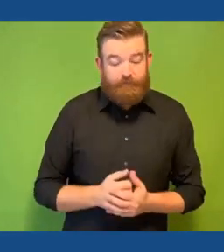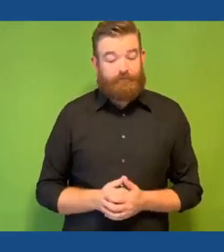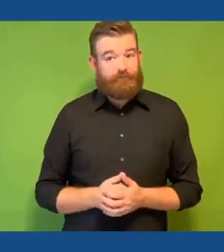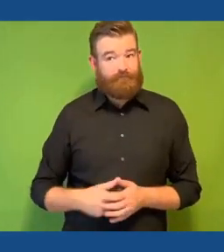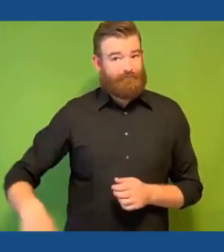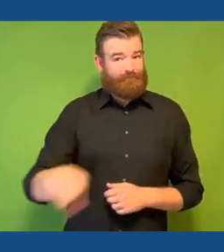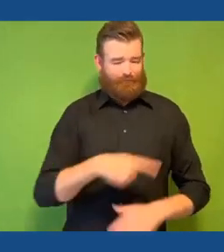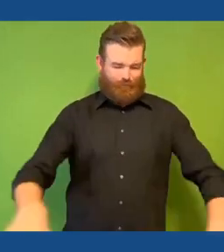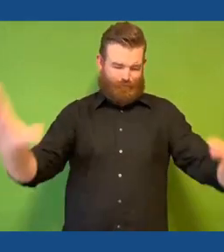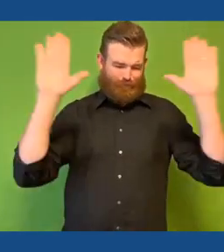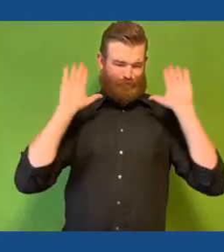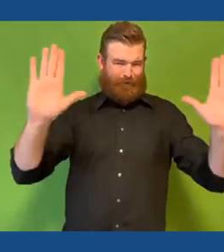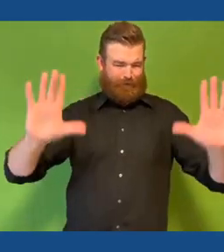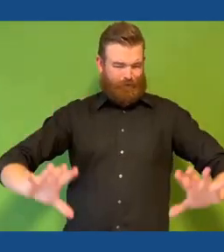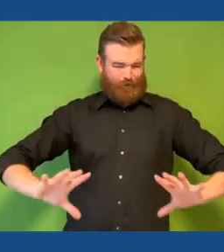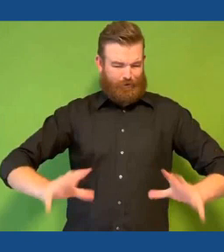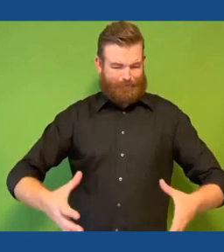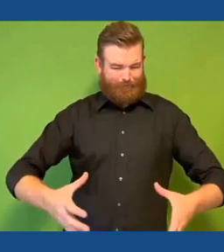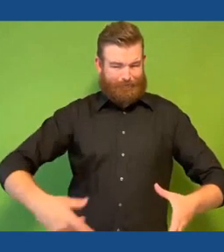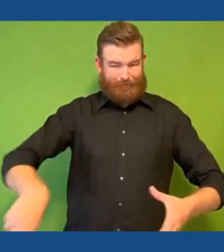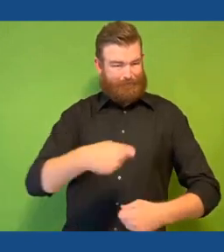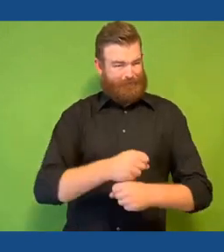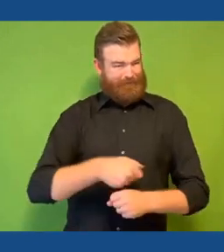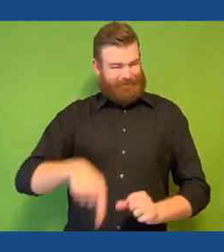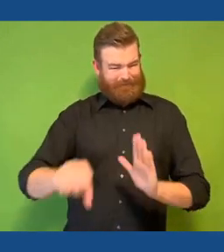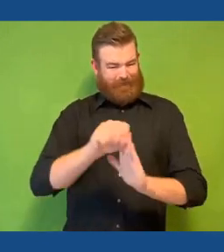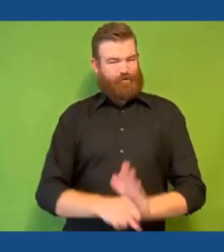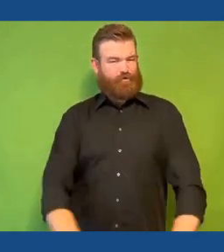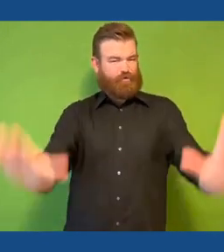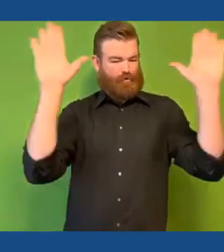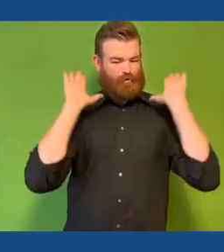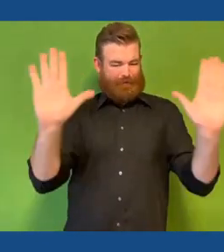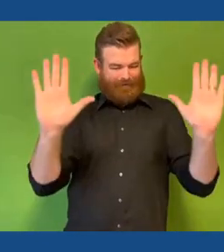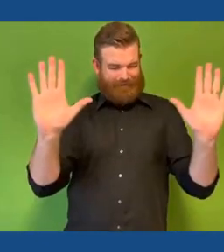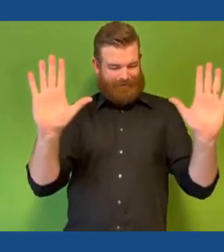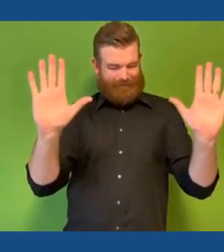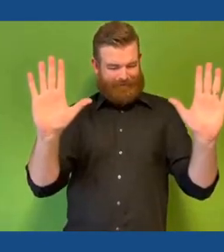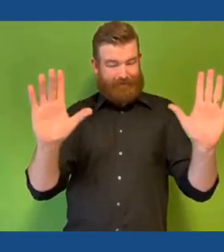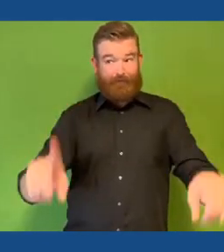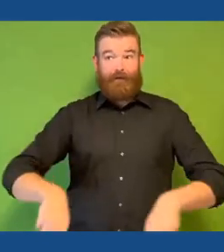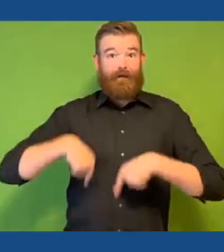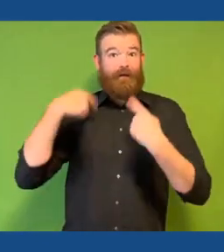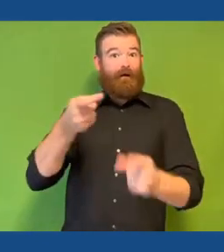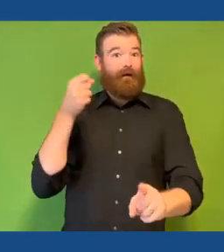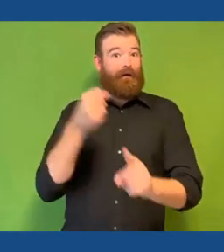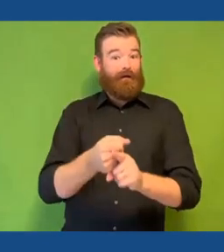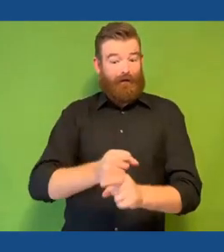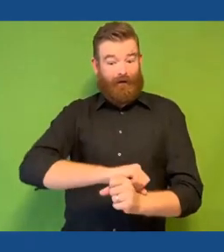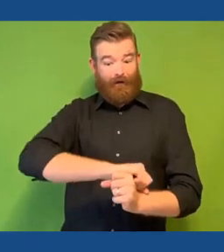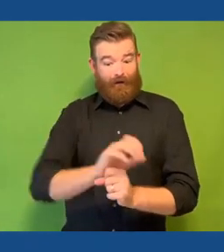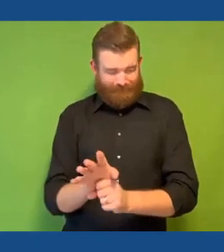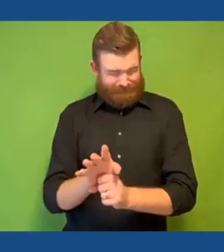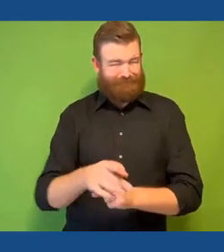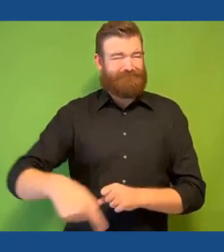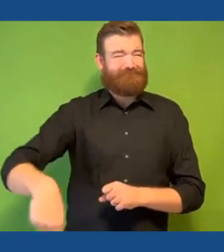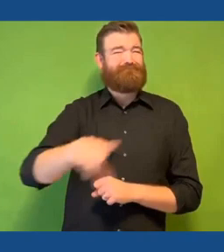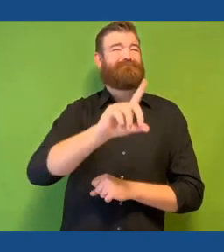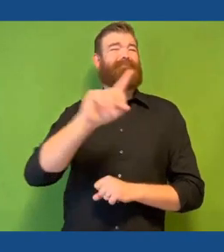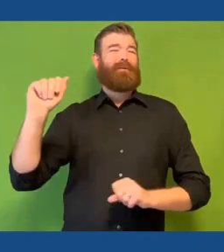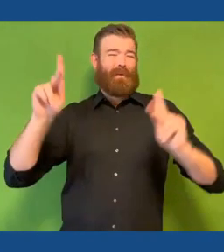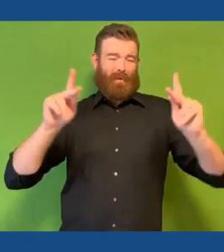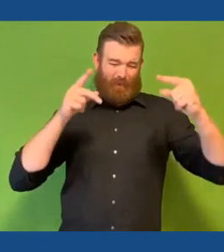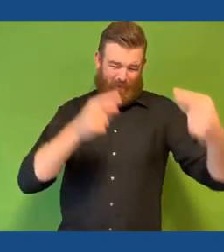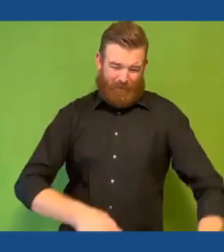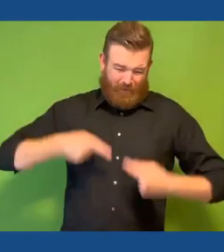this incredible group of people truly brings our great state together. Throughout the pandemic, this community faced